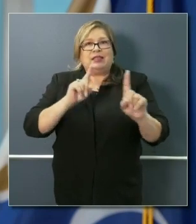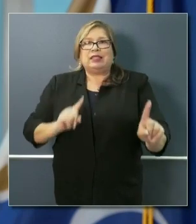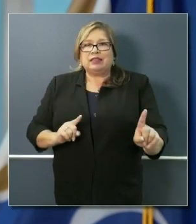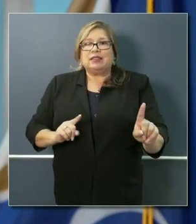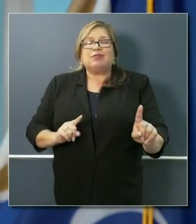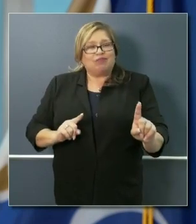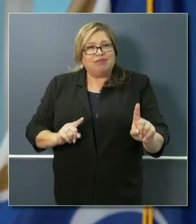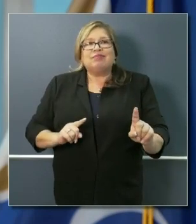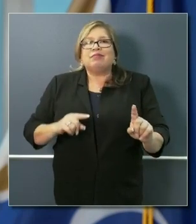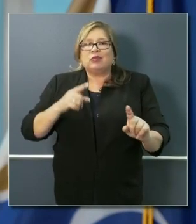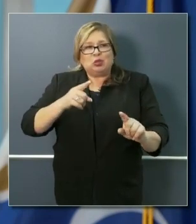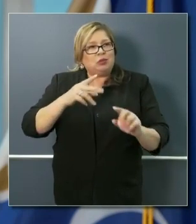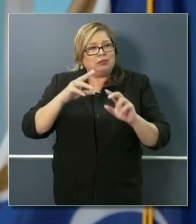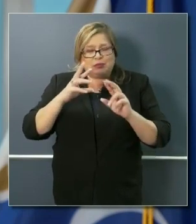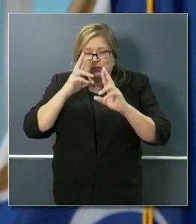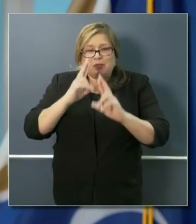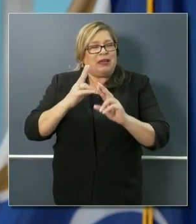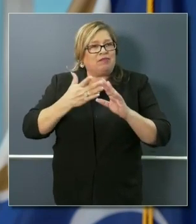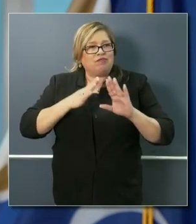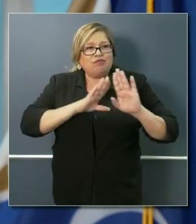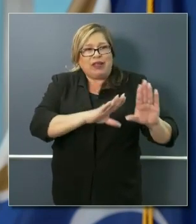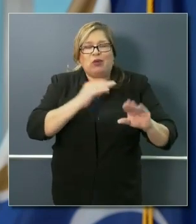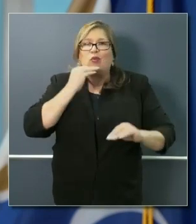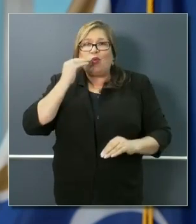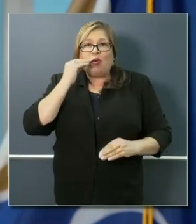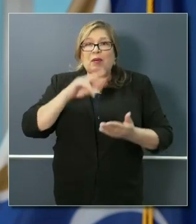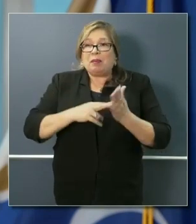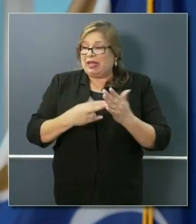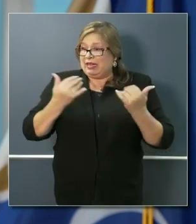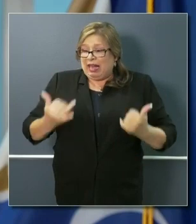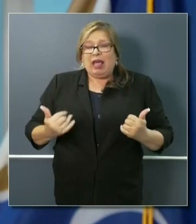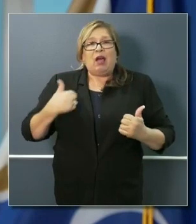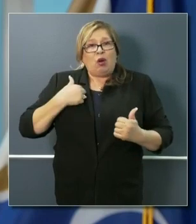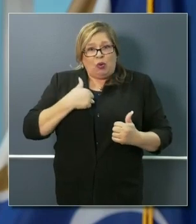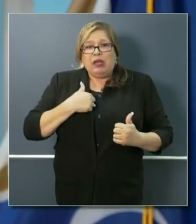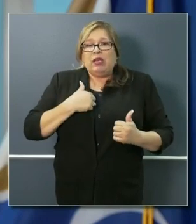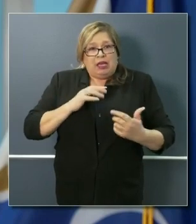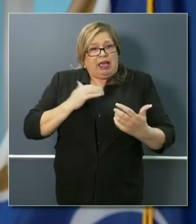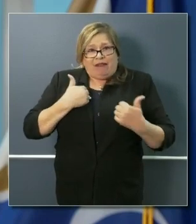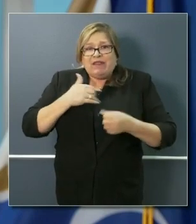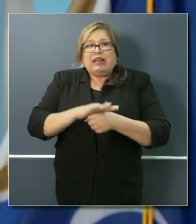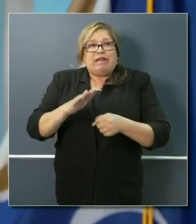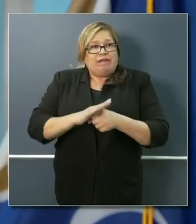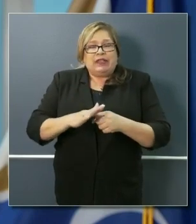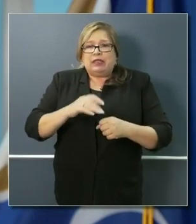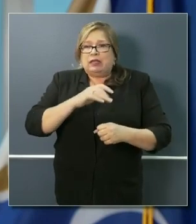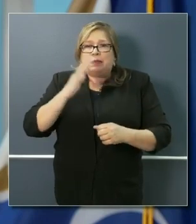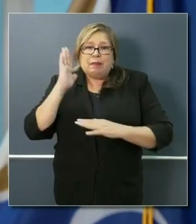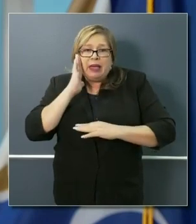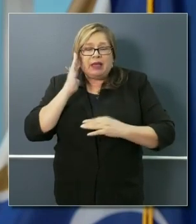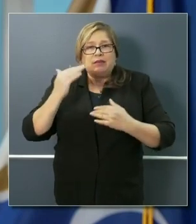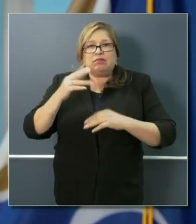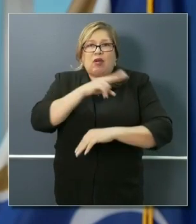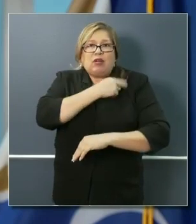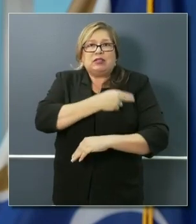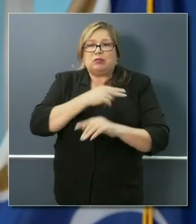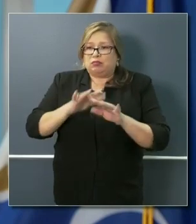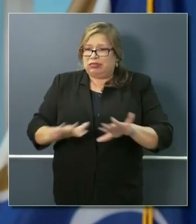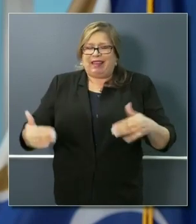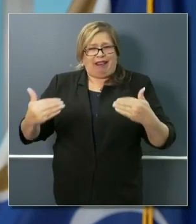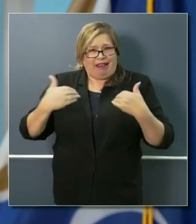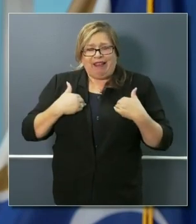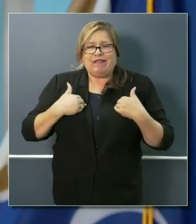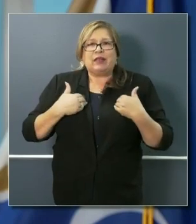that we have the capacity currently to meet the moment. But we still need to do more on personal protective gear,